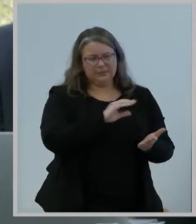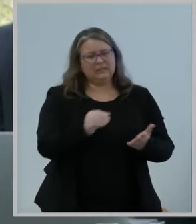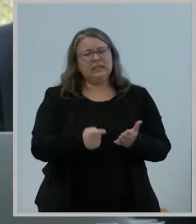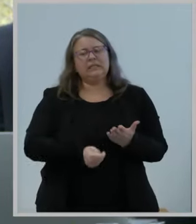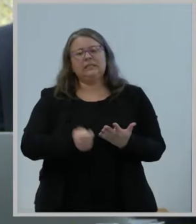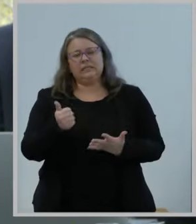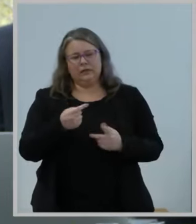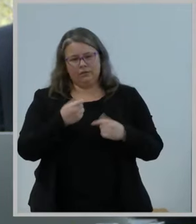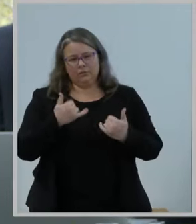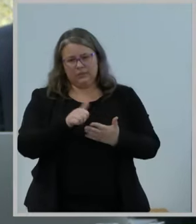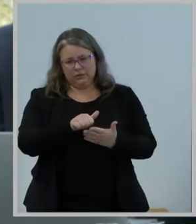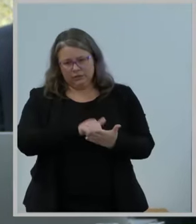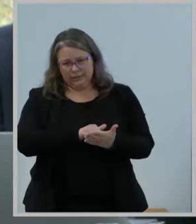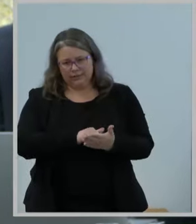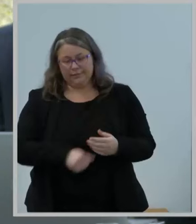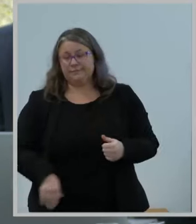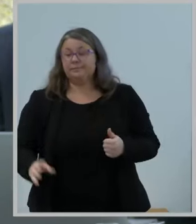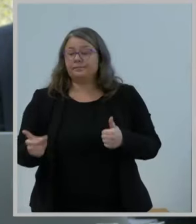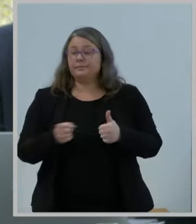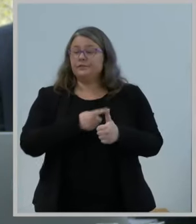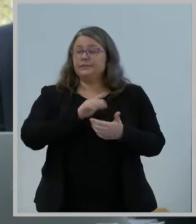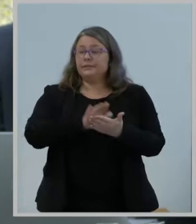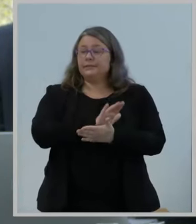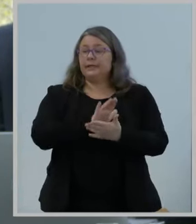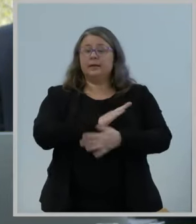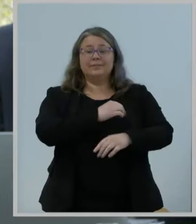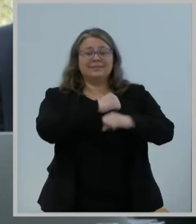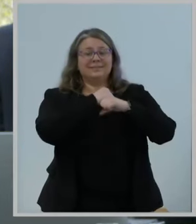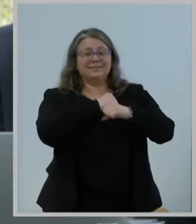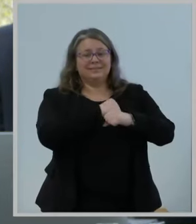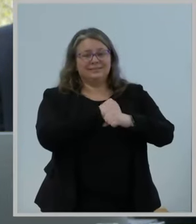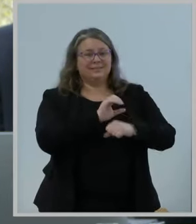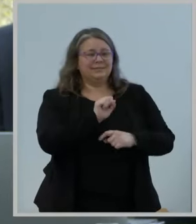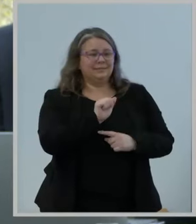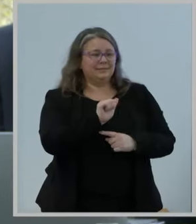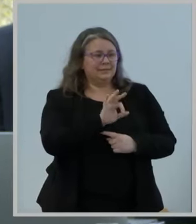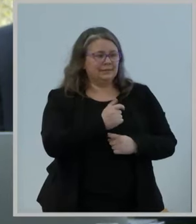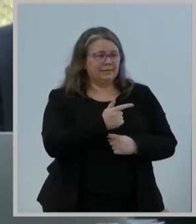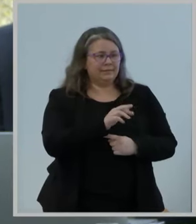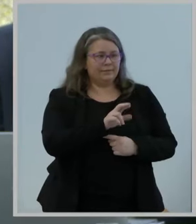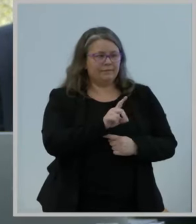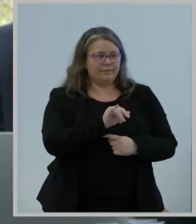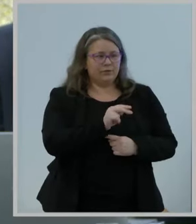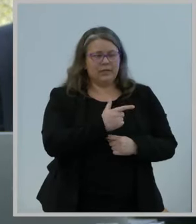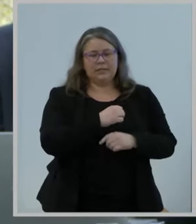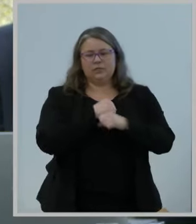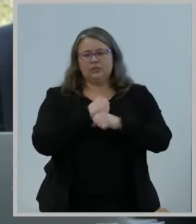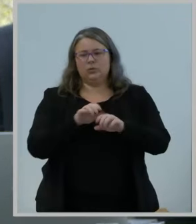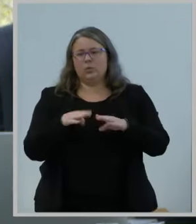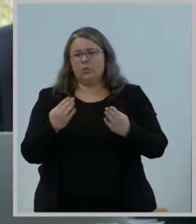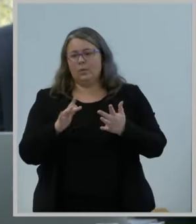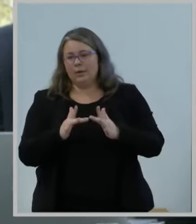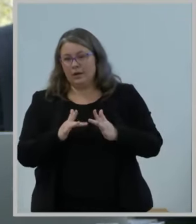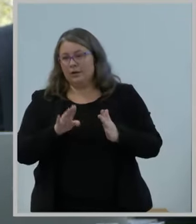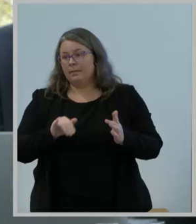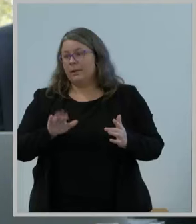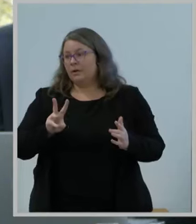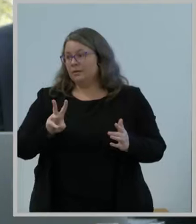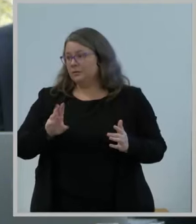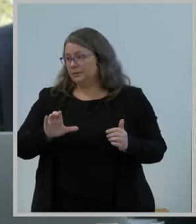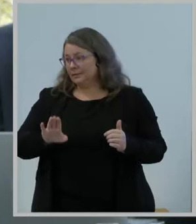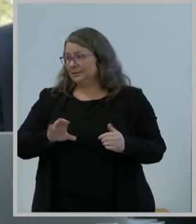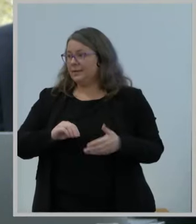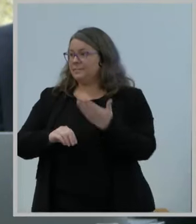Safeguarding and Securing the Open Internet, and will be presented by the Wireline Competition Bureau, and Trent Harkrader, Chief of the Bureau,